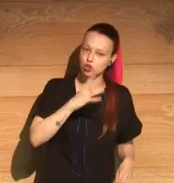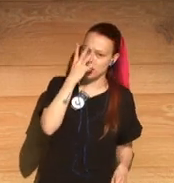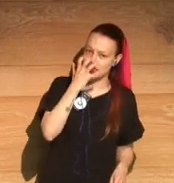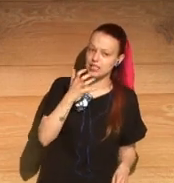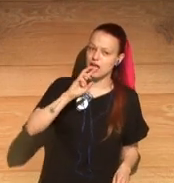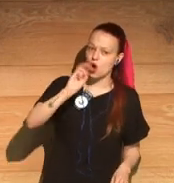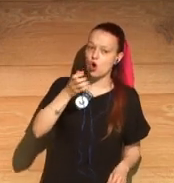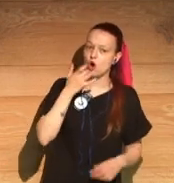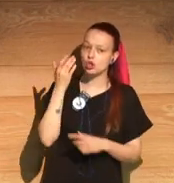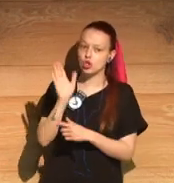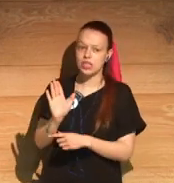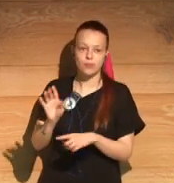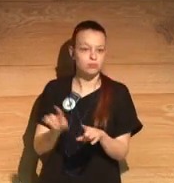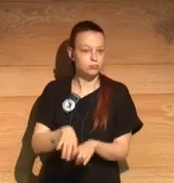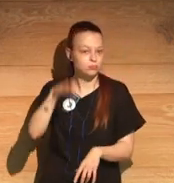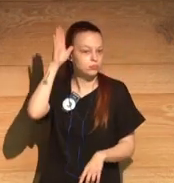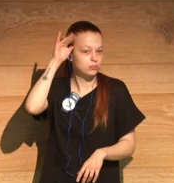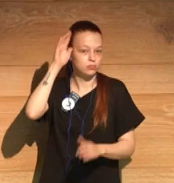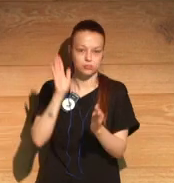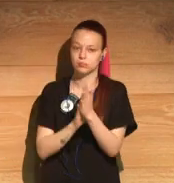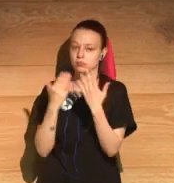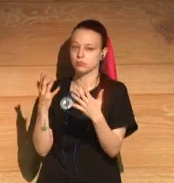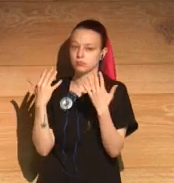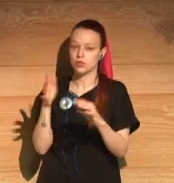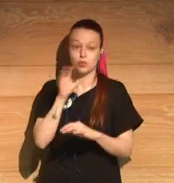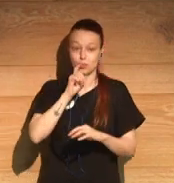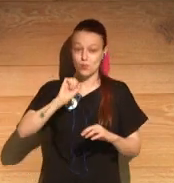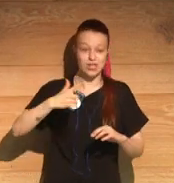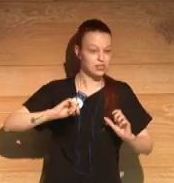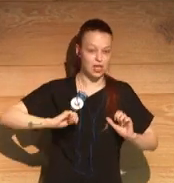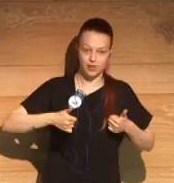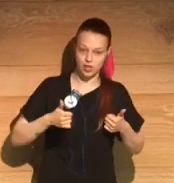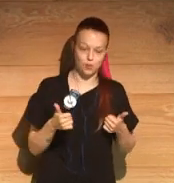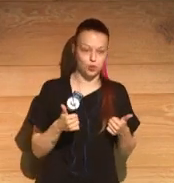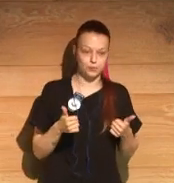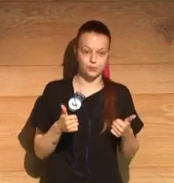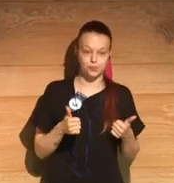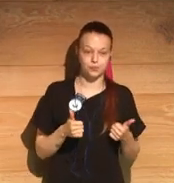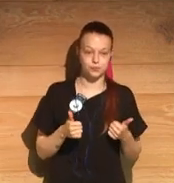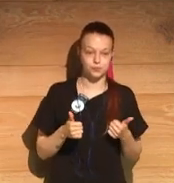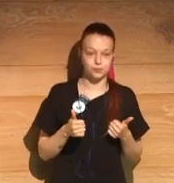But the other, you know, there are things we can laugh at, but but other things are absolutely barbaric.